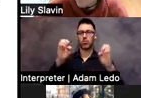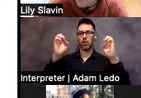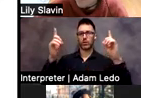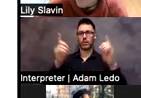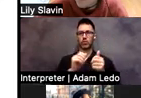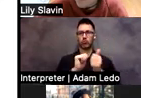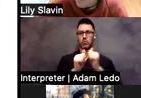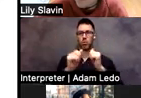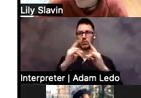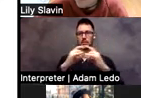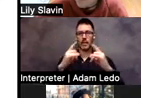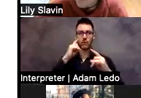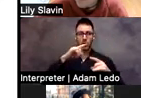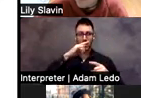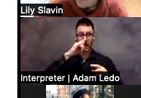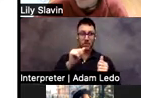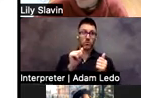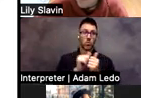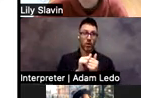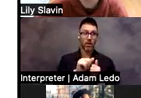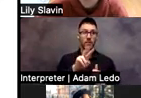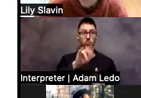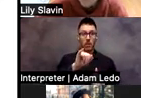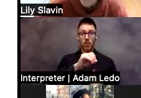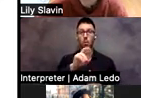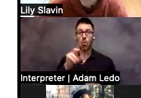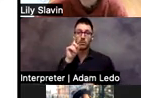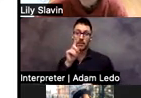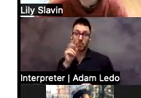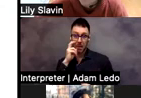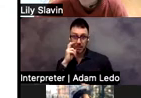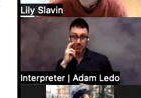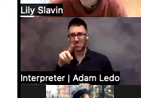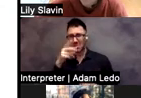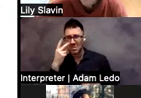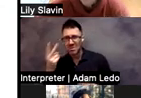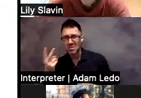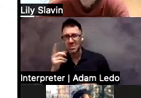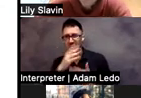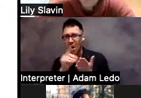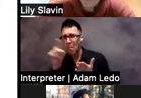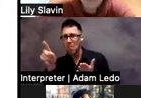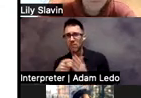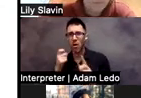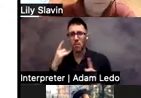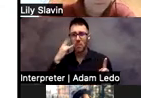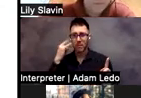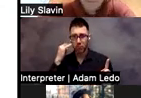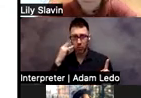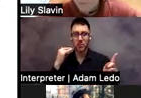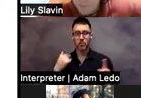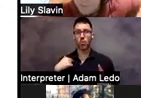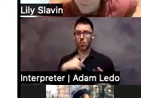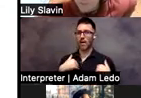blindness. We have camp abilities. I see people are from California. We do have one in Boston for the people